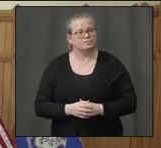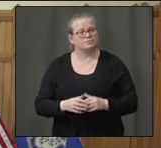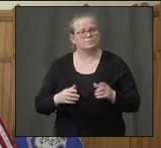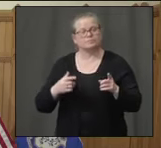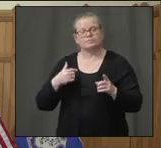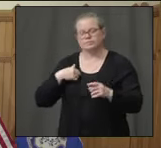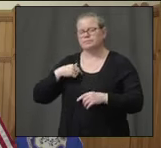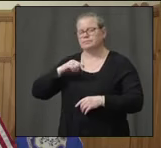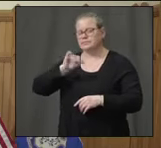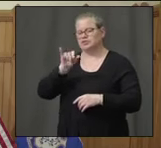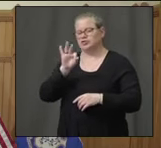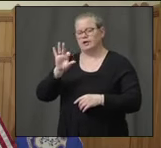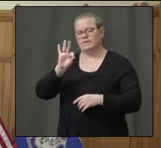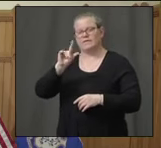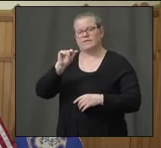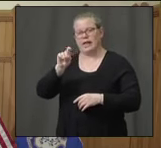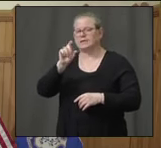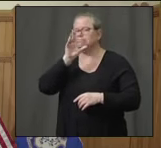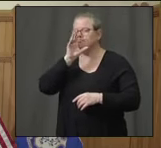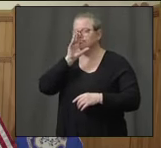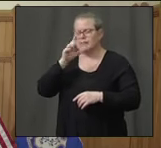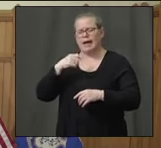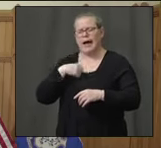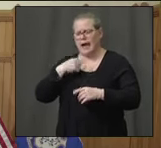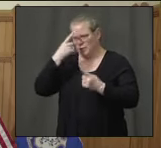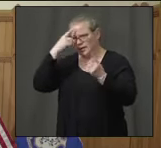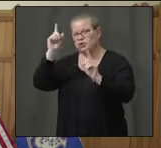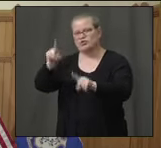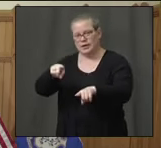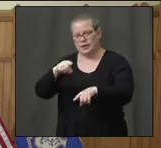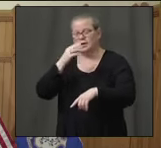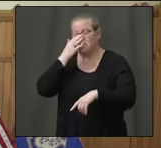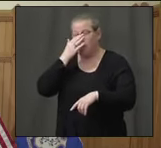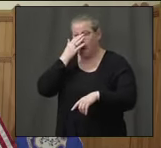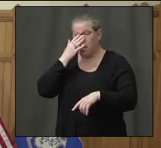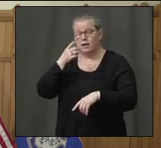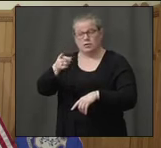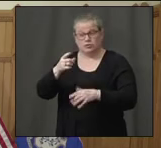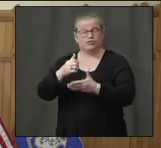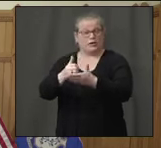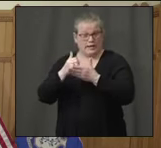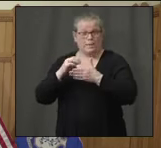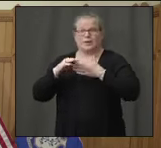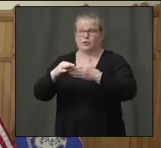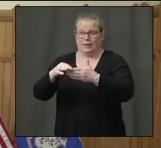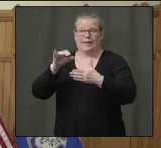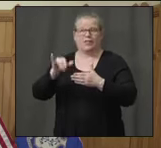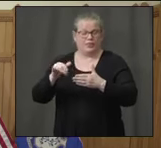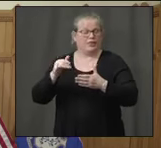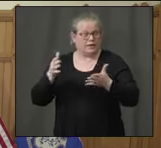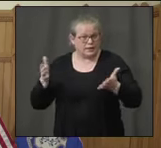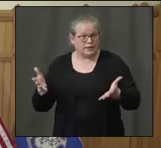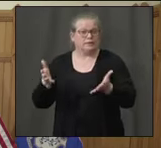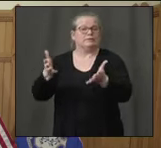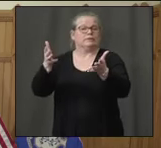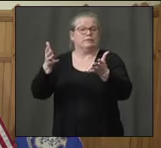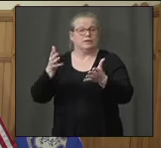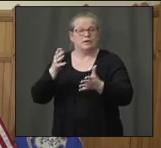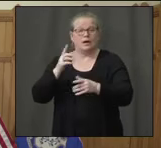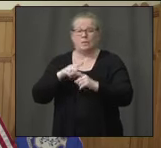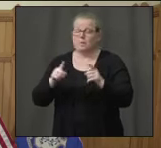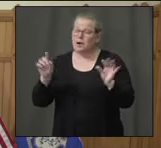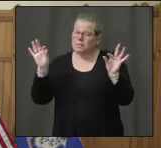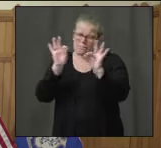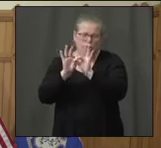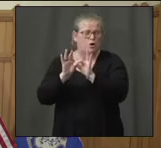what Sarah just said and her capacity as our Vice President for Health Equity. She's helping lead this effort. But this is about access. And it's about